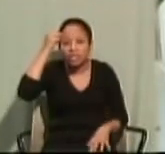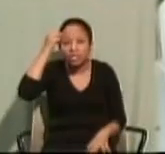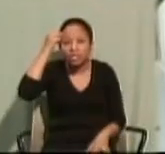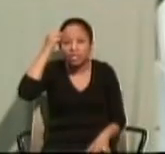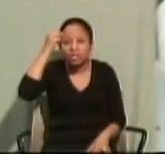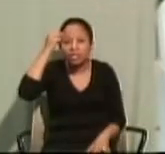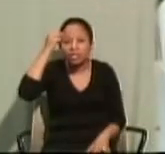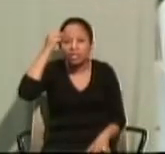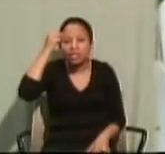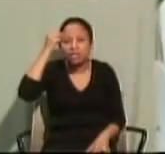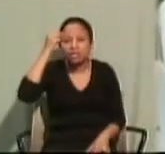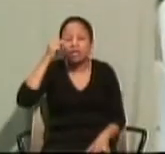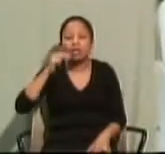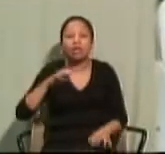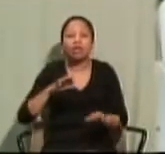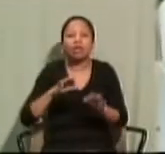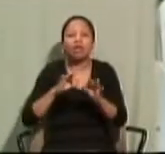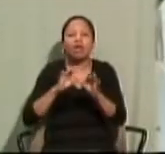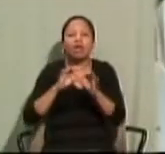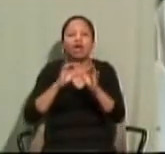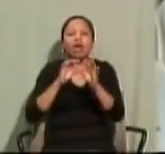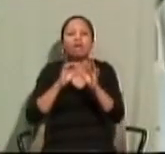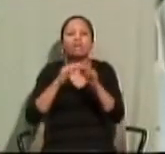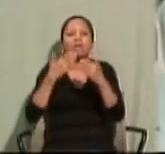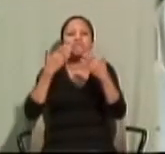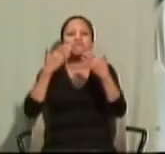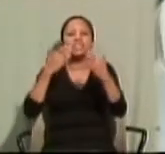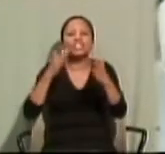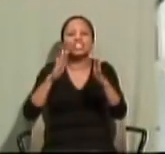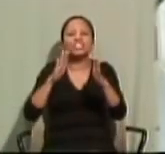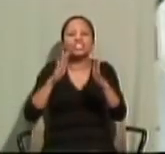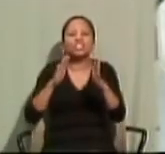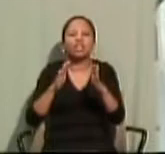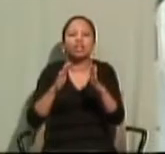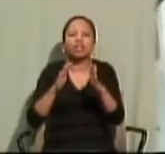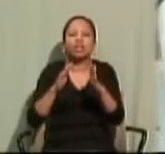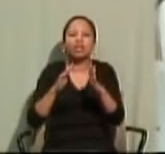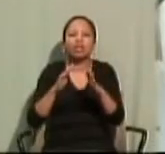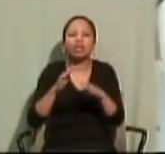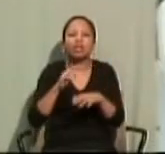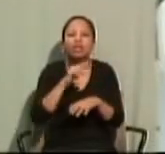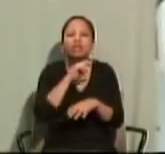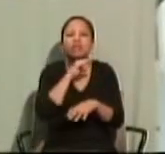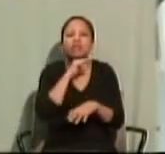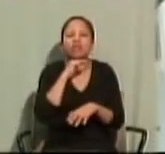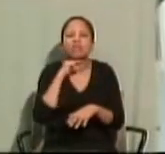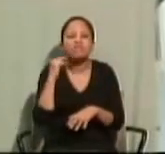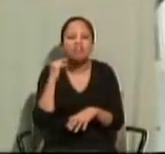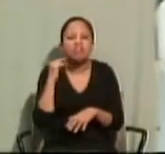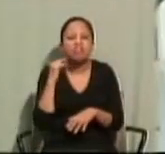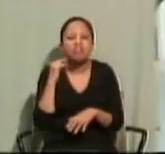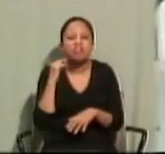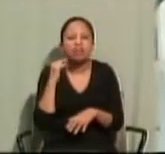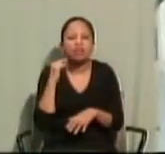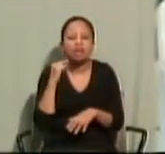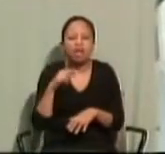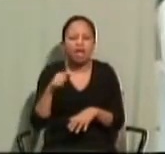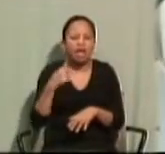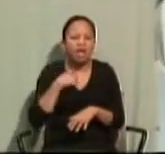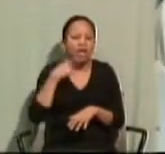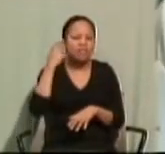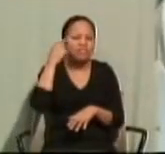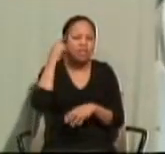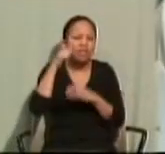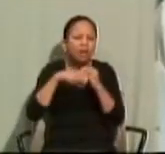After the mass, a young man came to me, said, Father, I often thought of becoming a Catholic